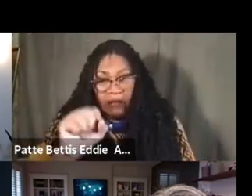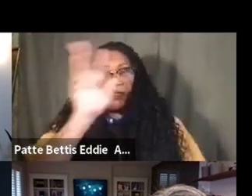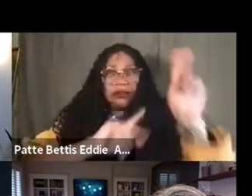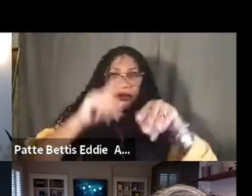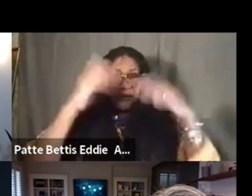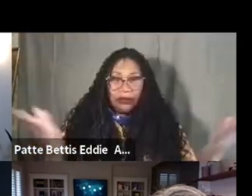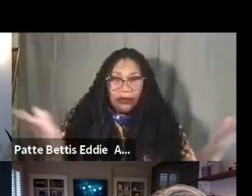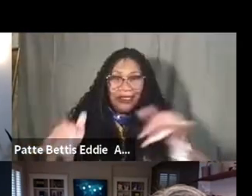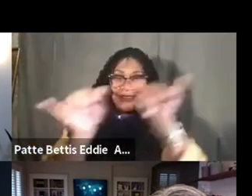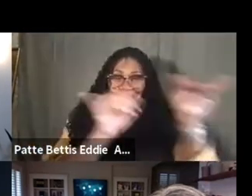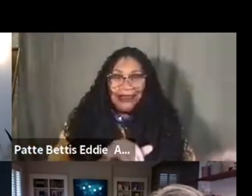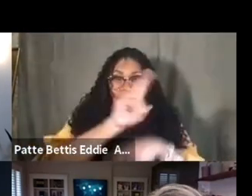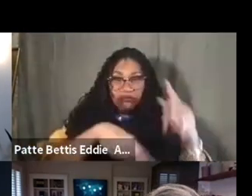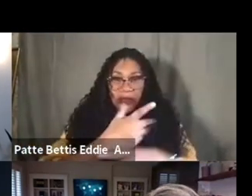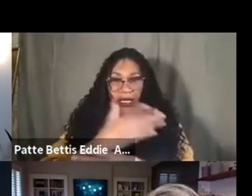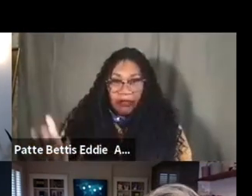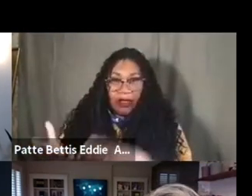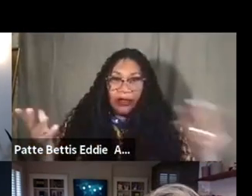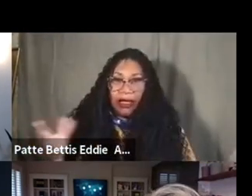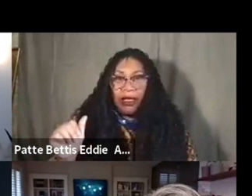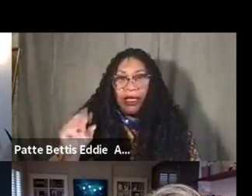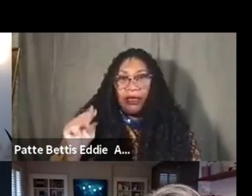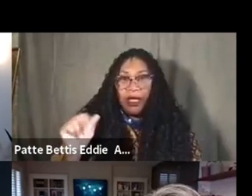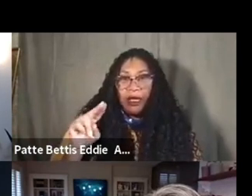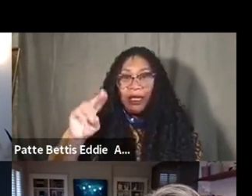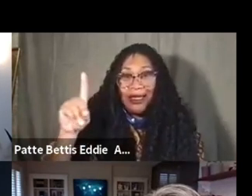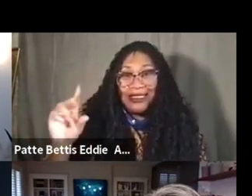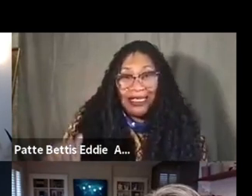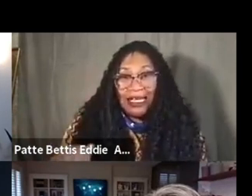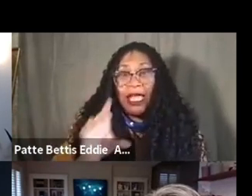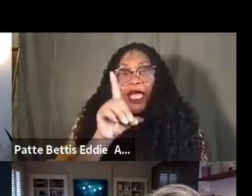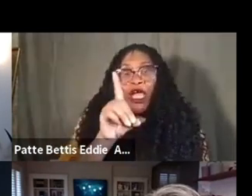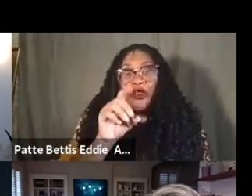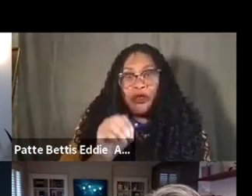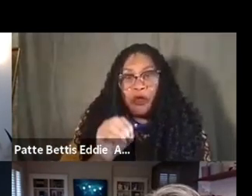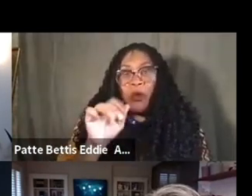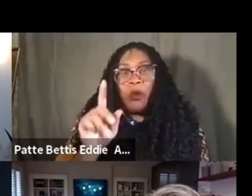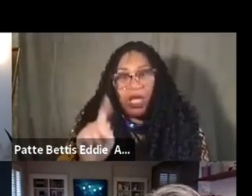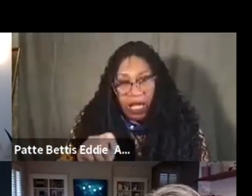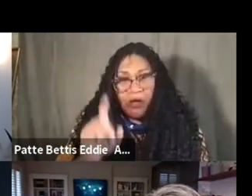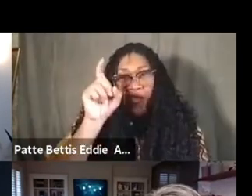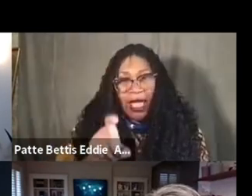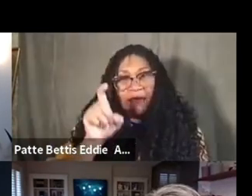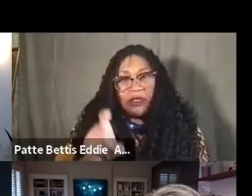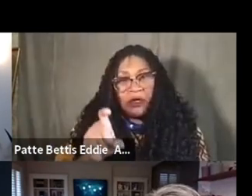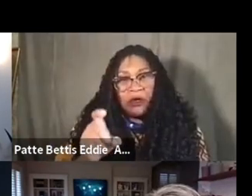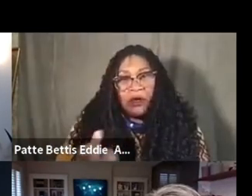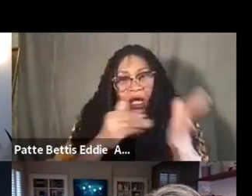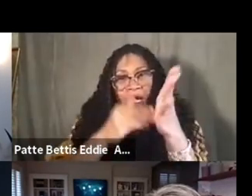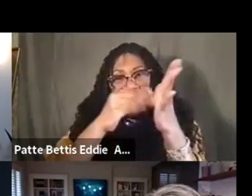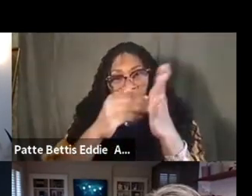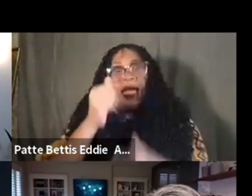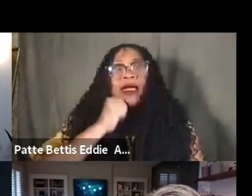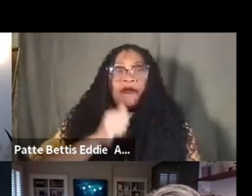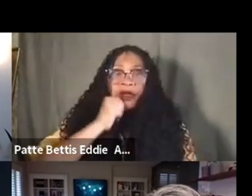know, it's the same thing, and, um, and, you know, like Amanda said, we have to do it, you know, every day, every day,